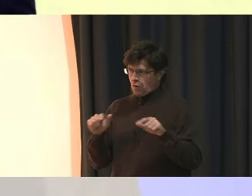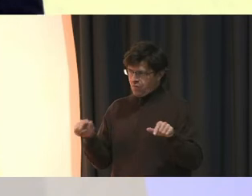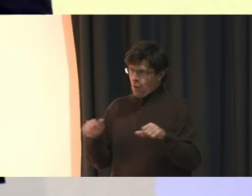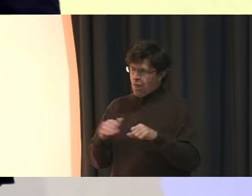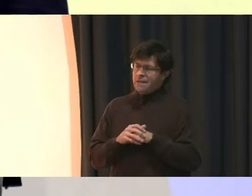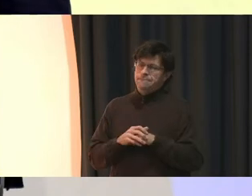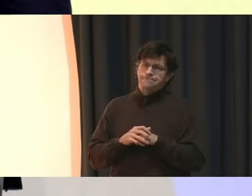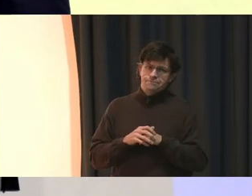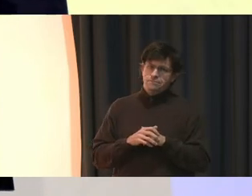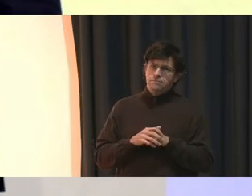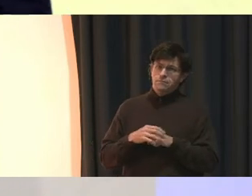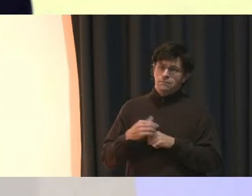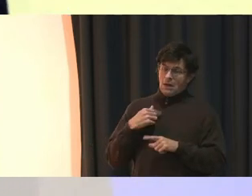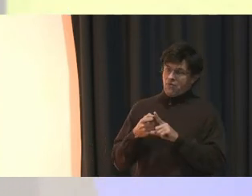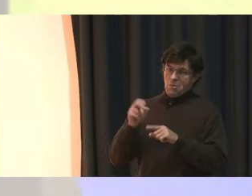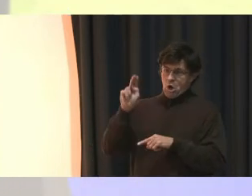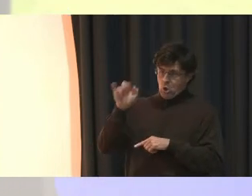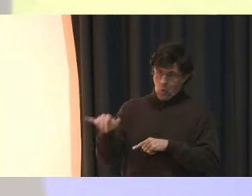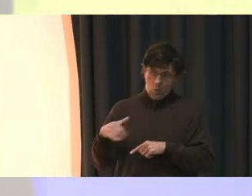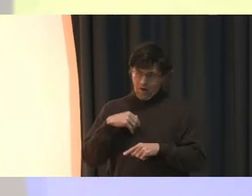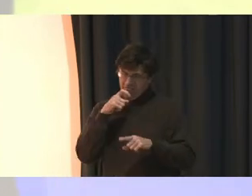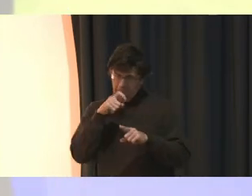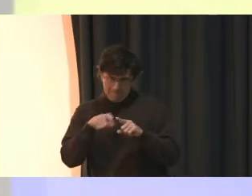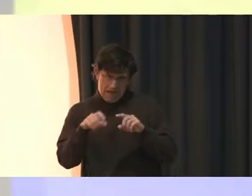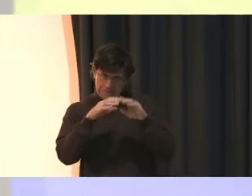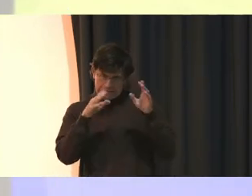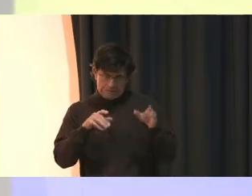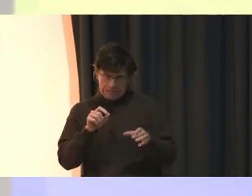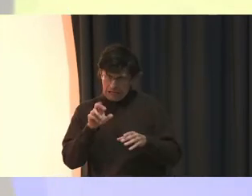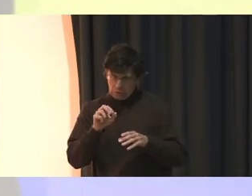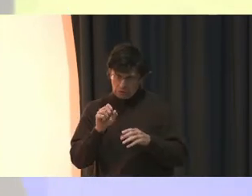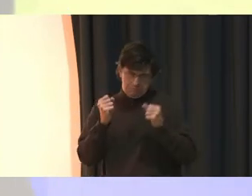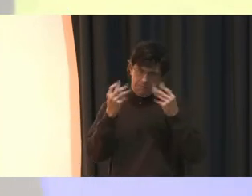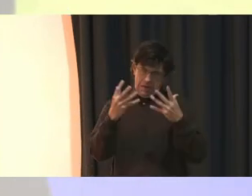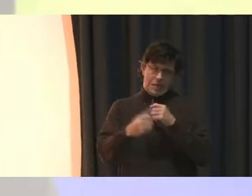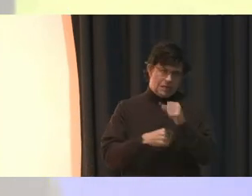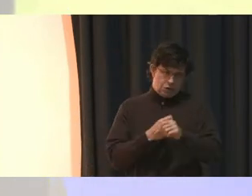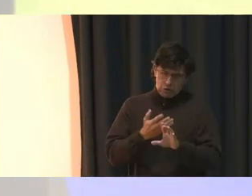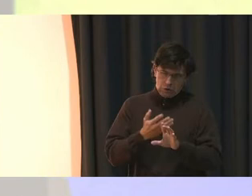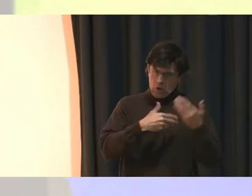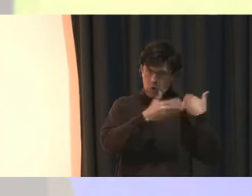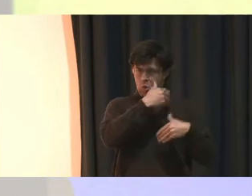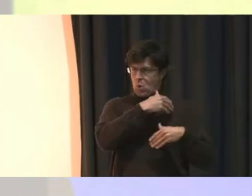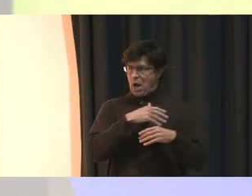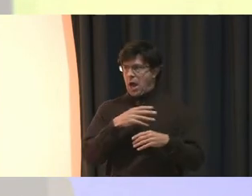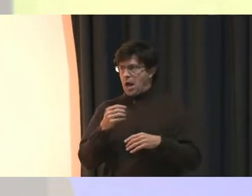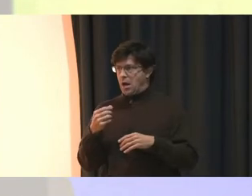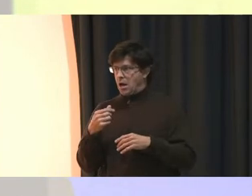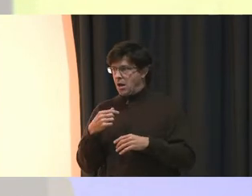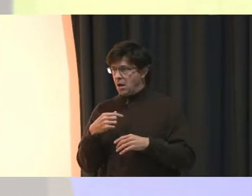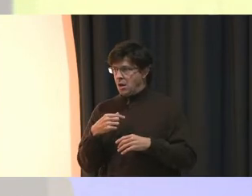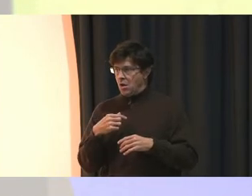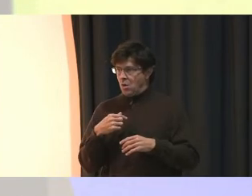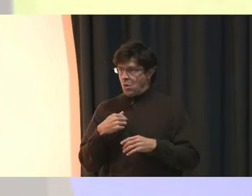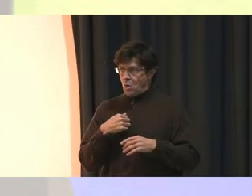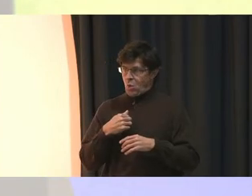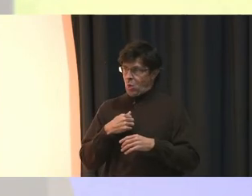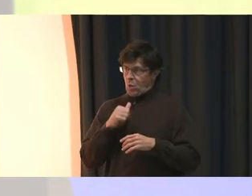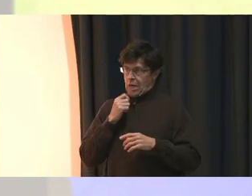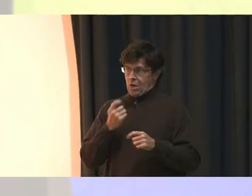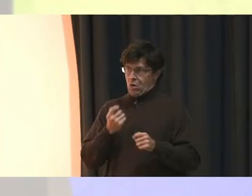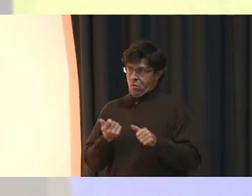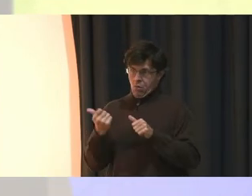I am from New York. We had metal detectors umpteen years ago. And guess what? We didn't move them. They were at every entrance.